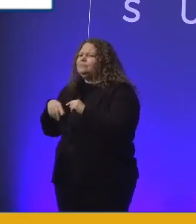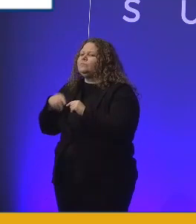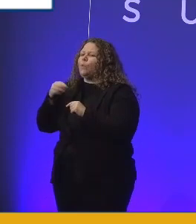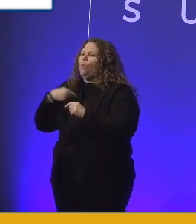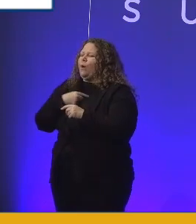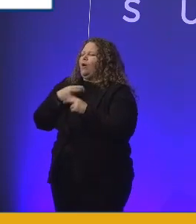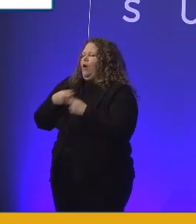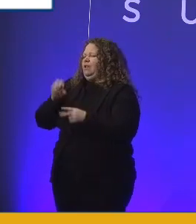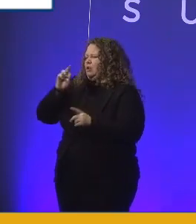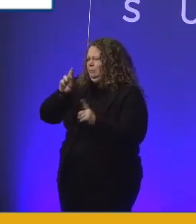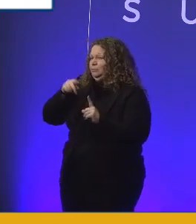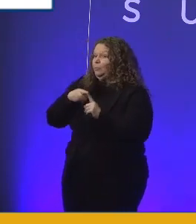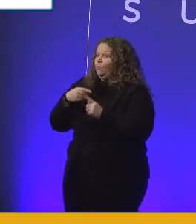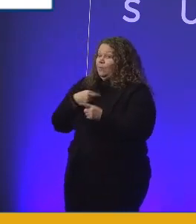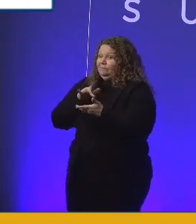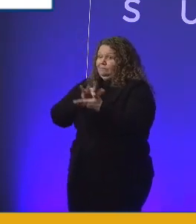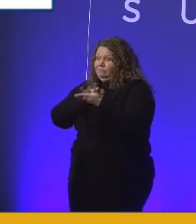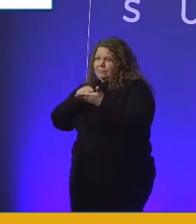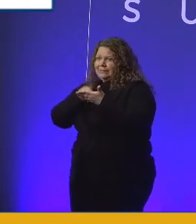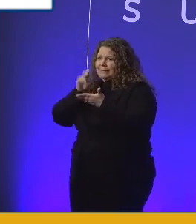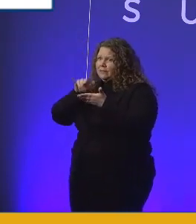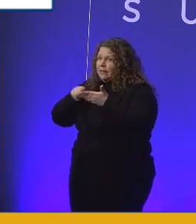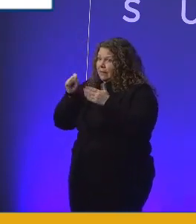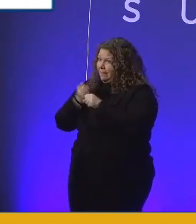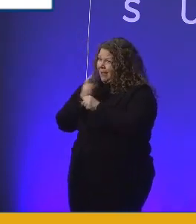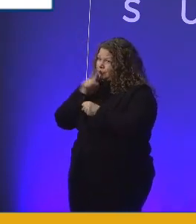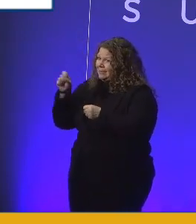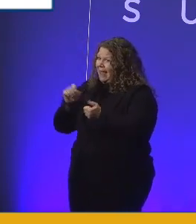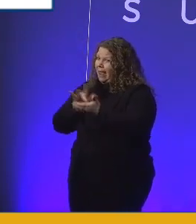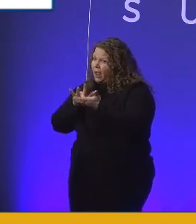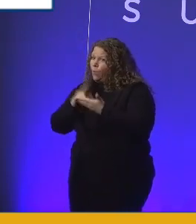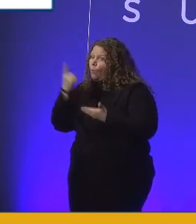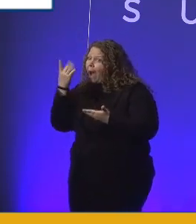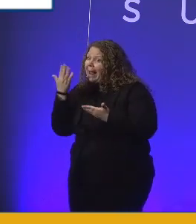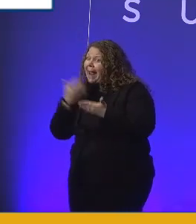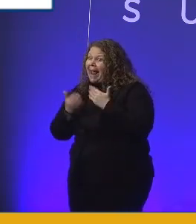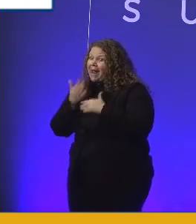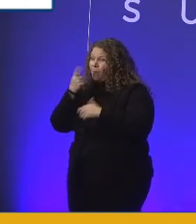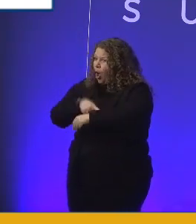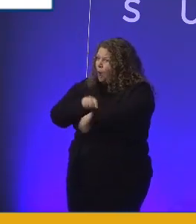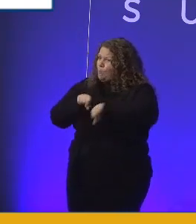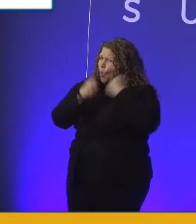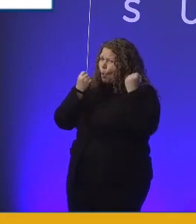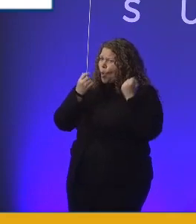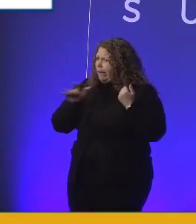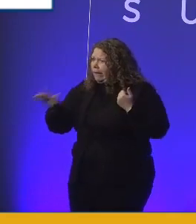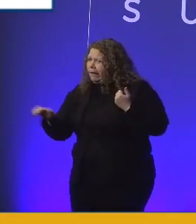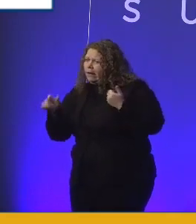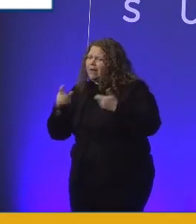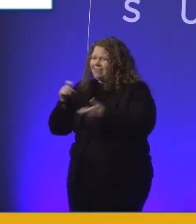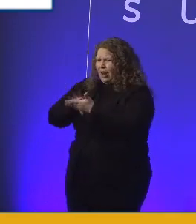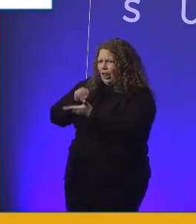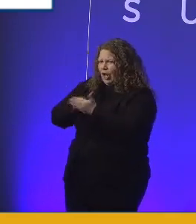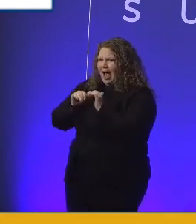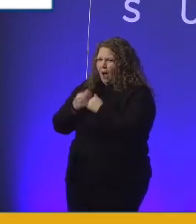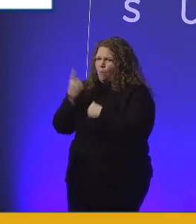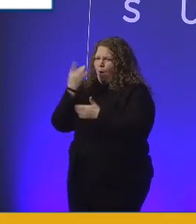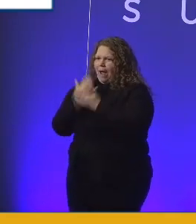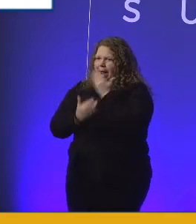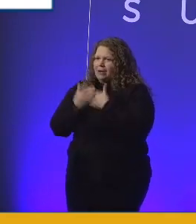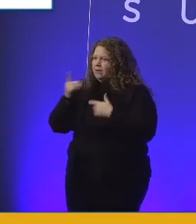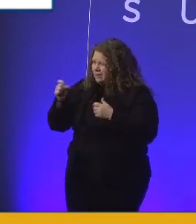to tell them that that's how they could type one-handed and that they could dictate on a Windows device when they go back to work the next day. It's not happening today,